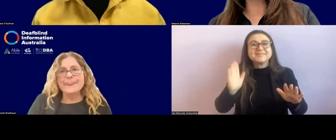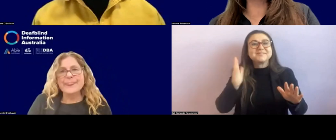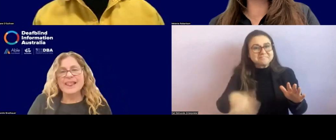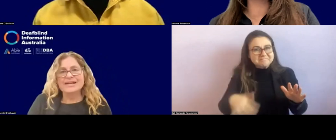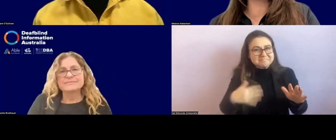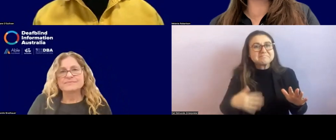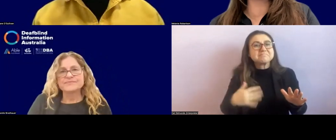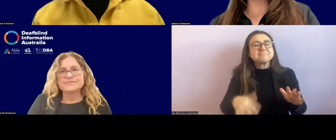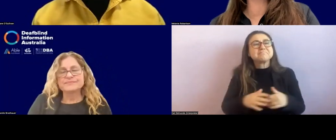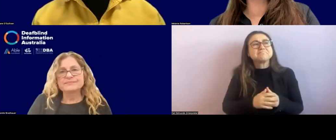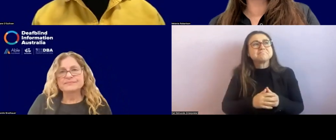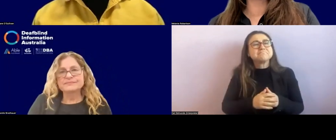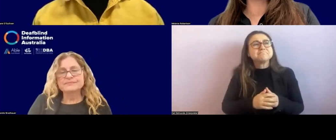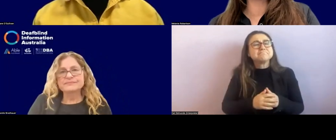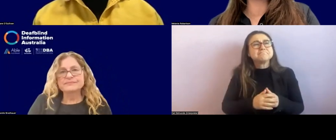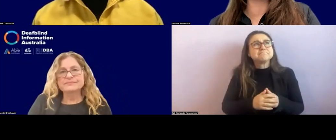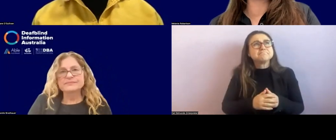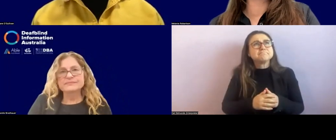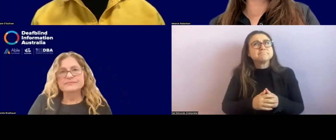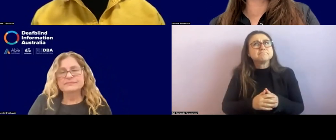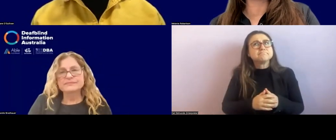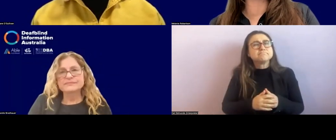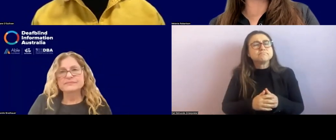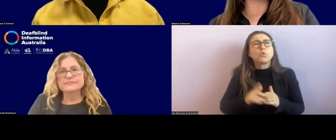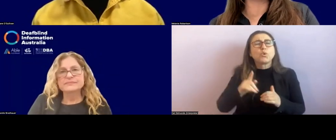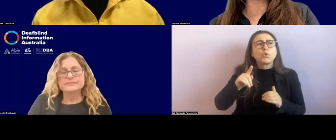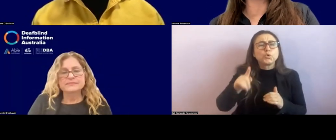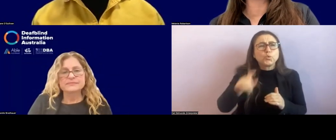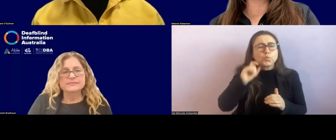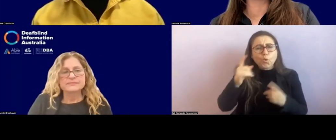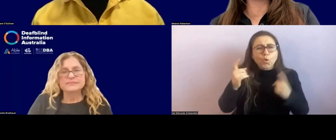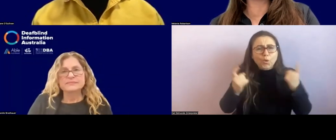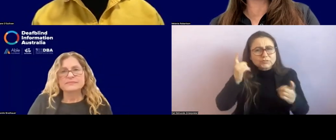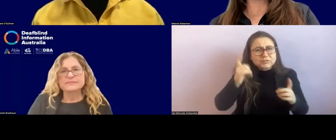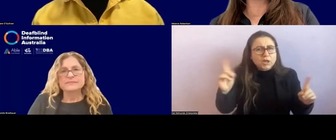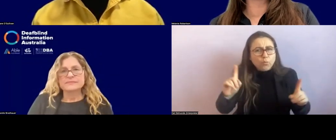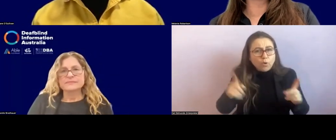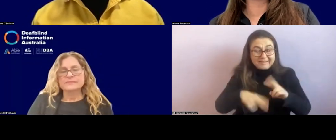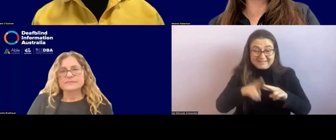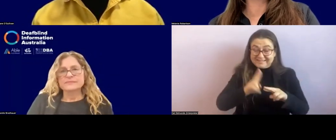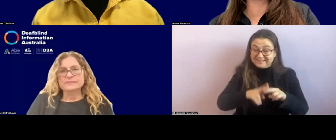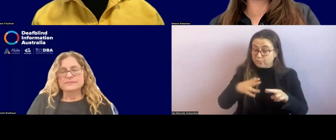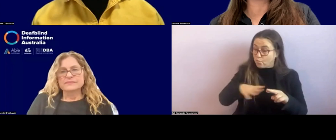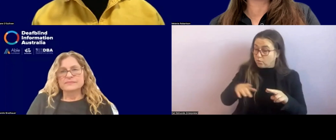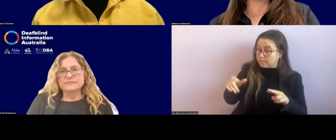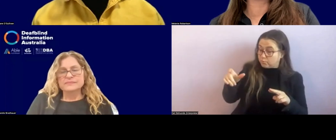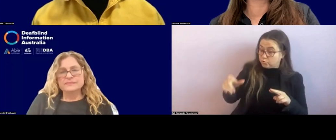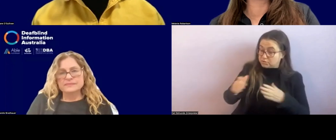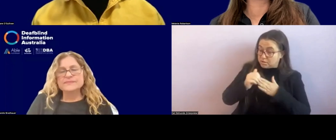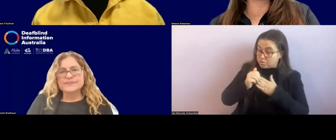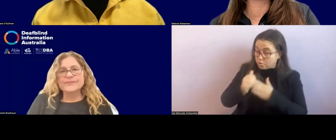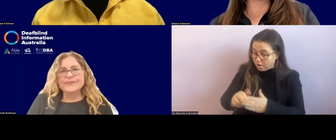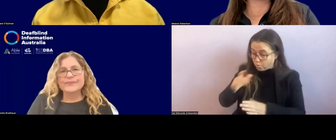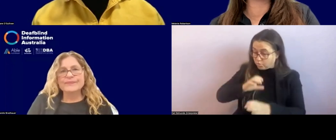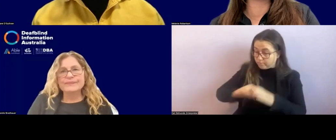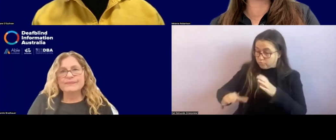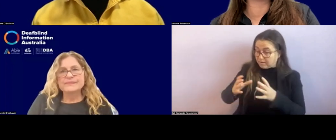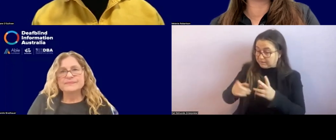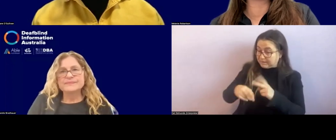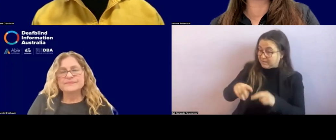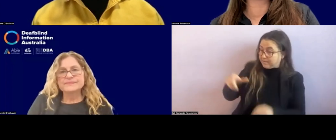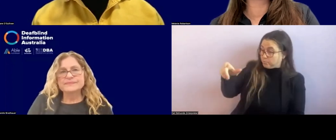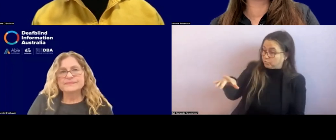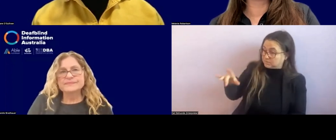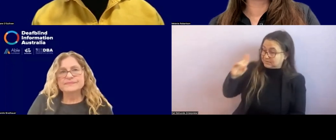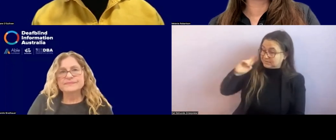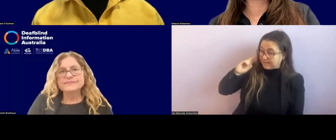What considerations do you make to get ready for guiding or communicating with someone who is deaf